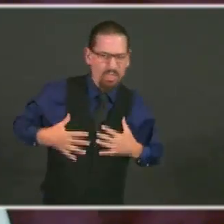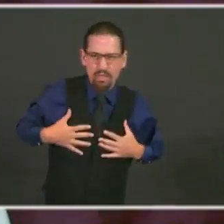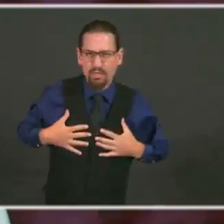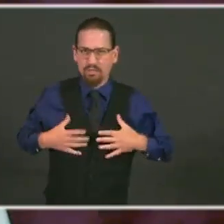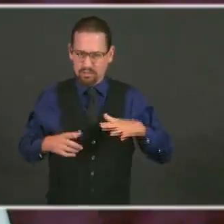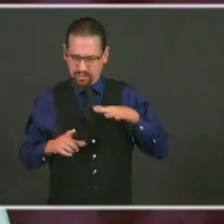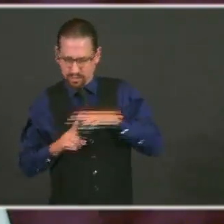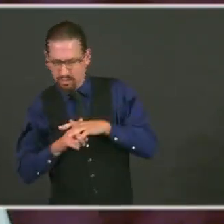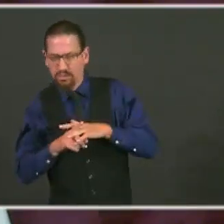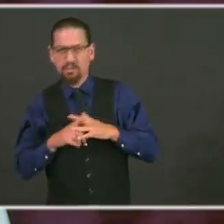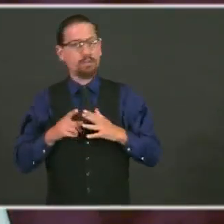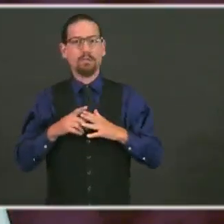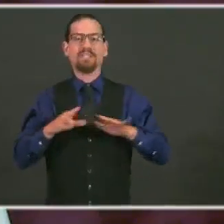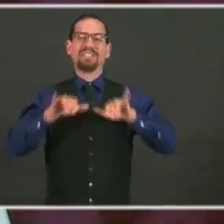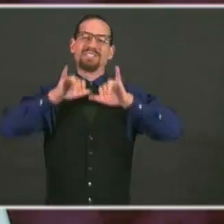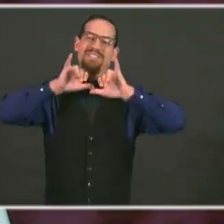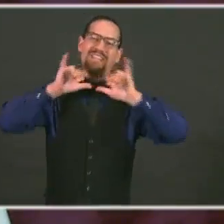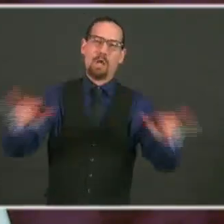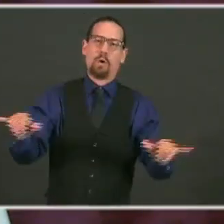so we can keep each other safe.